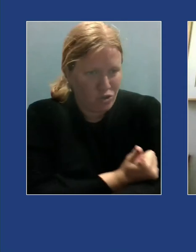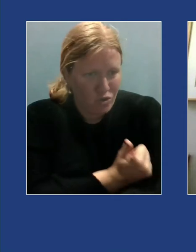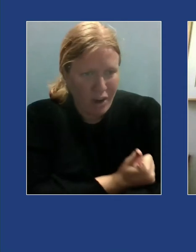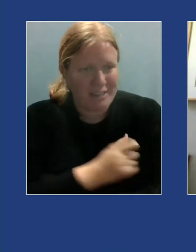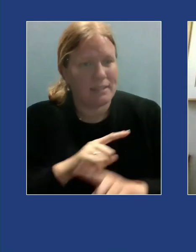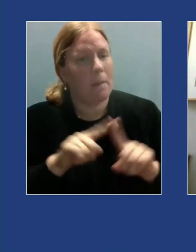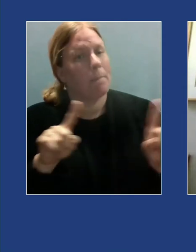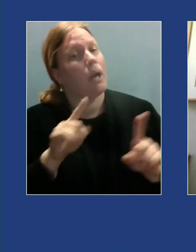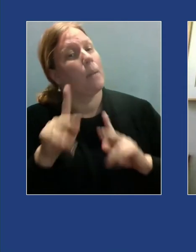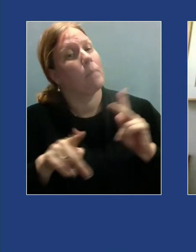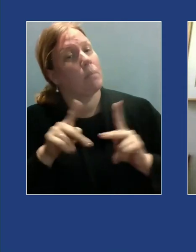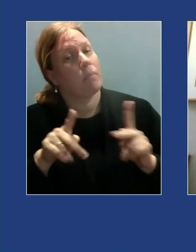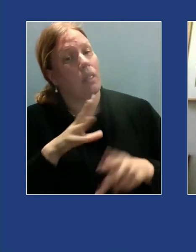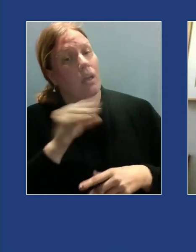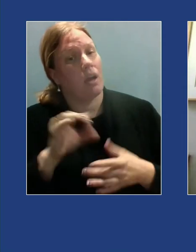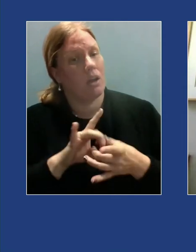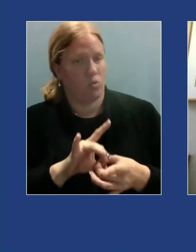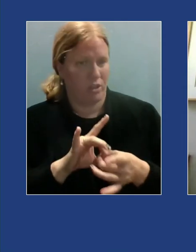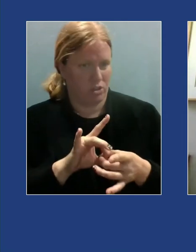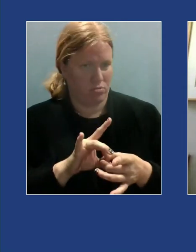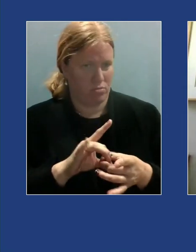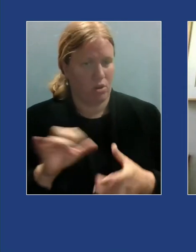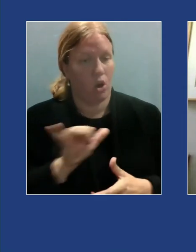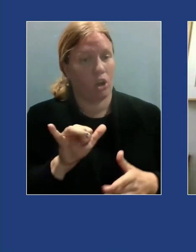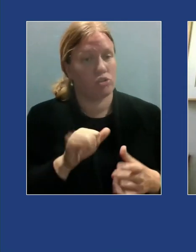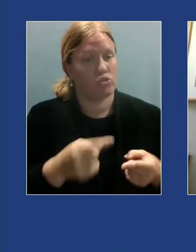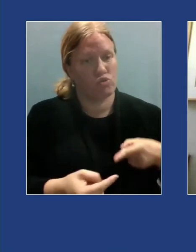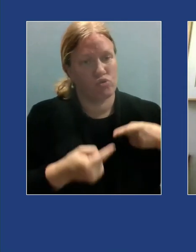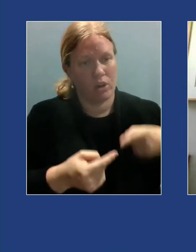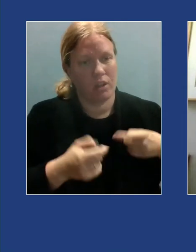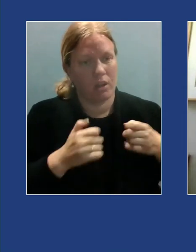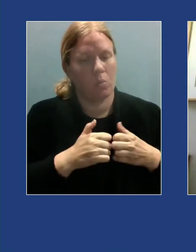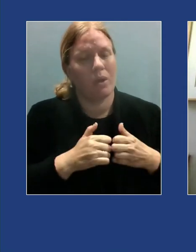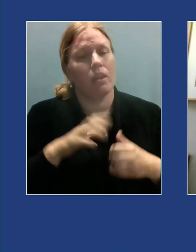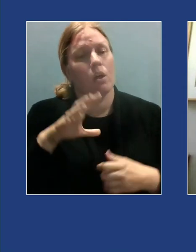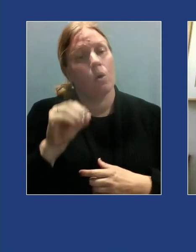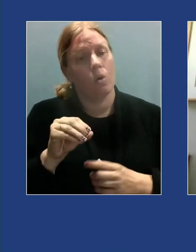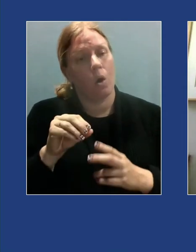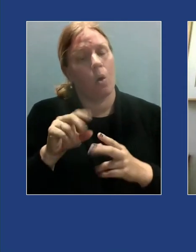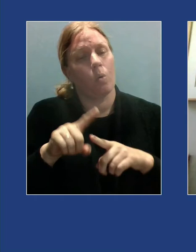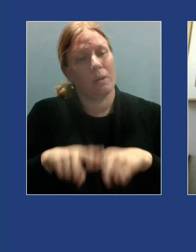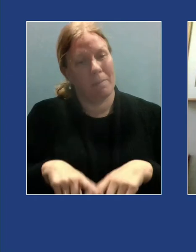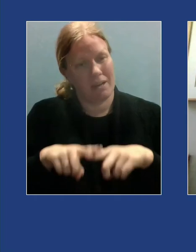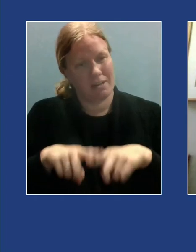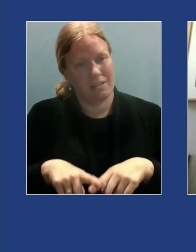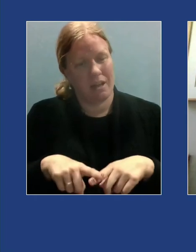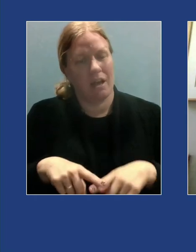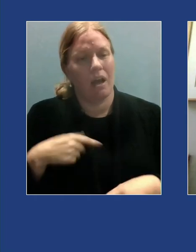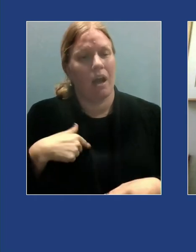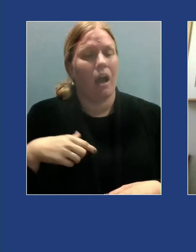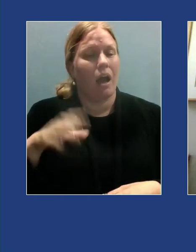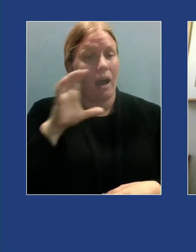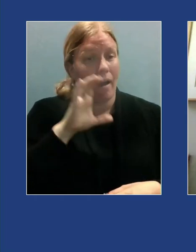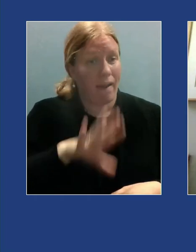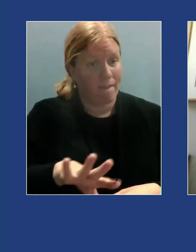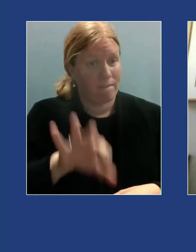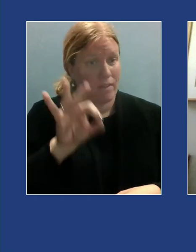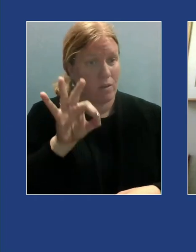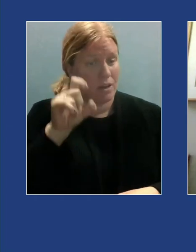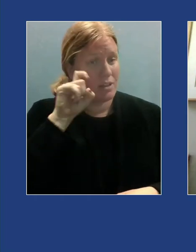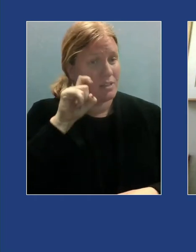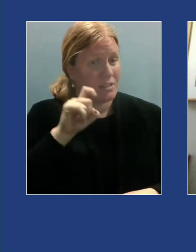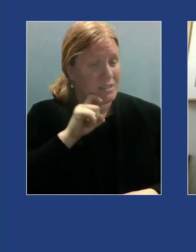I also struggle with codependency I discovered sex and love addicts anonymous and it has really helped me